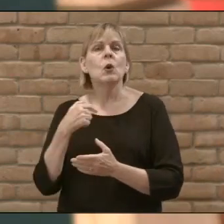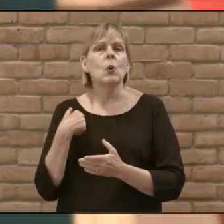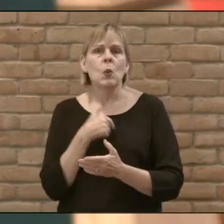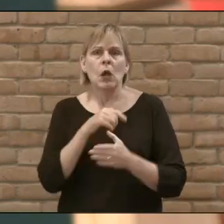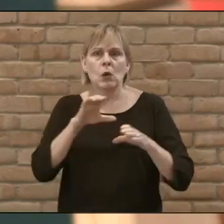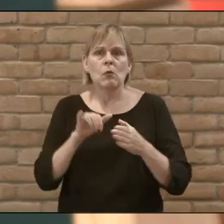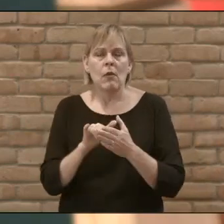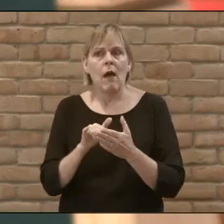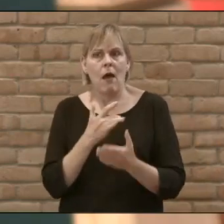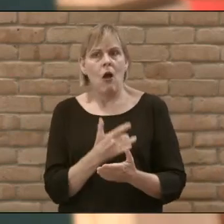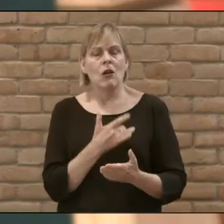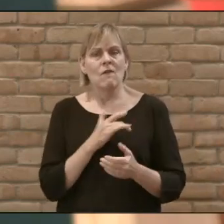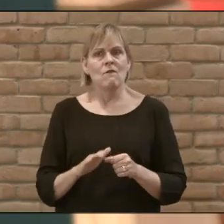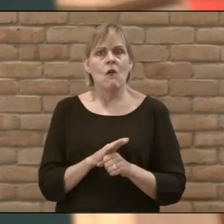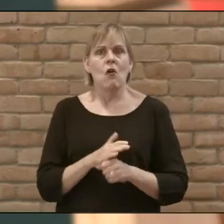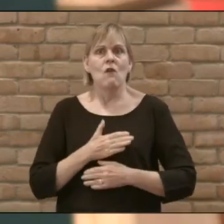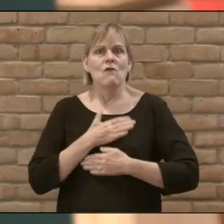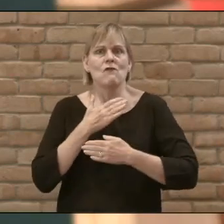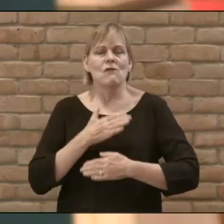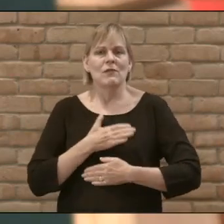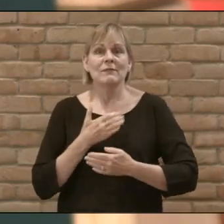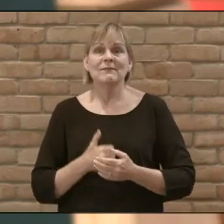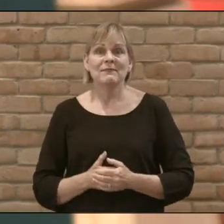hearts that are filled with joy